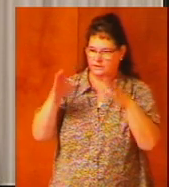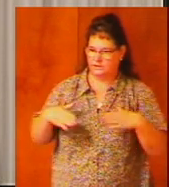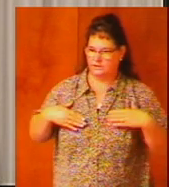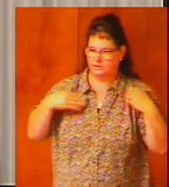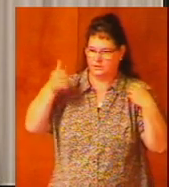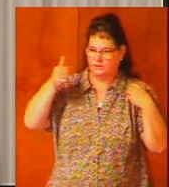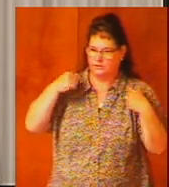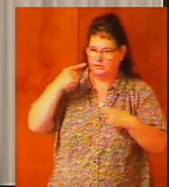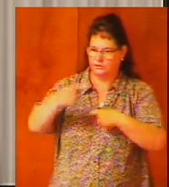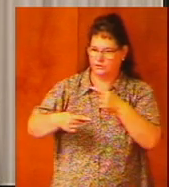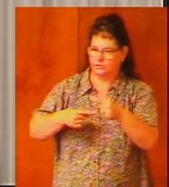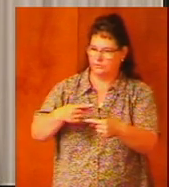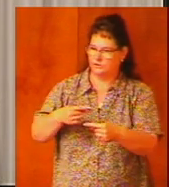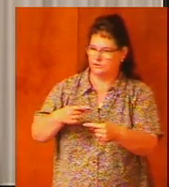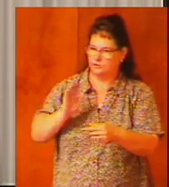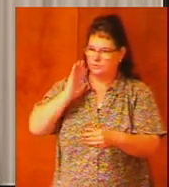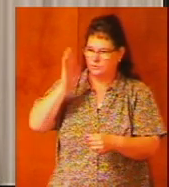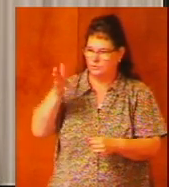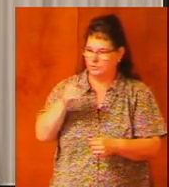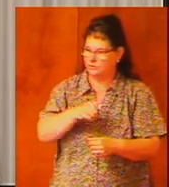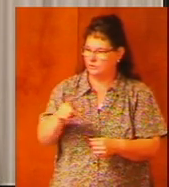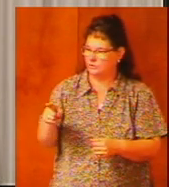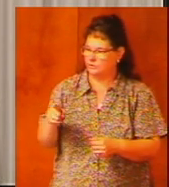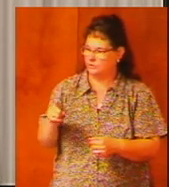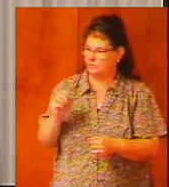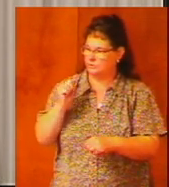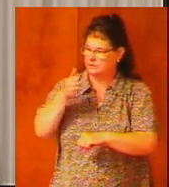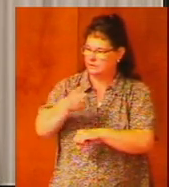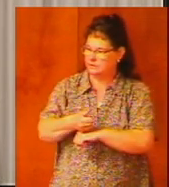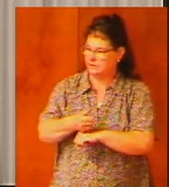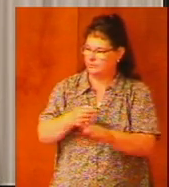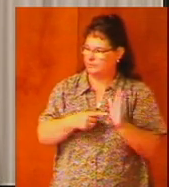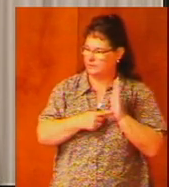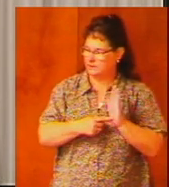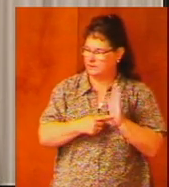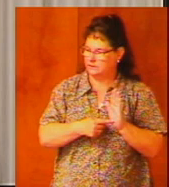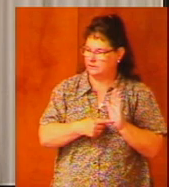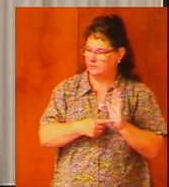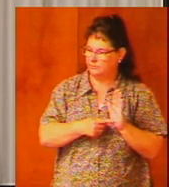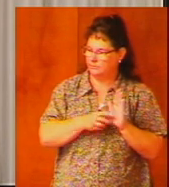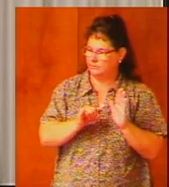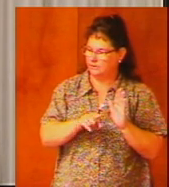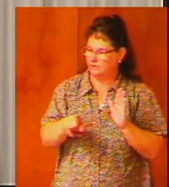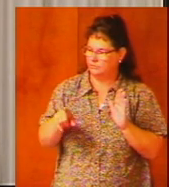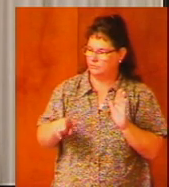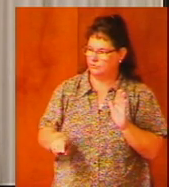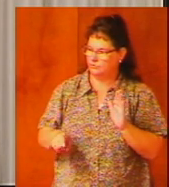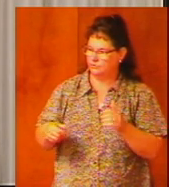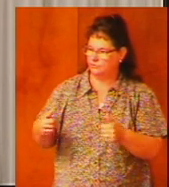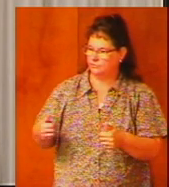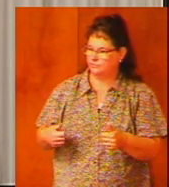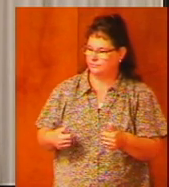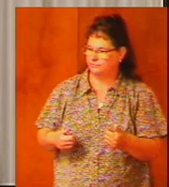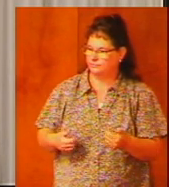younger generation will you set the kind of example that you should